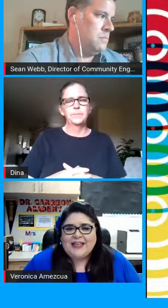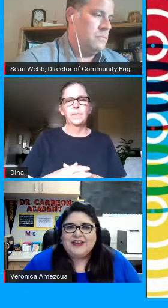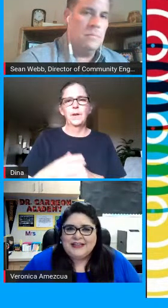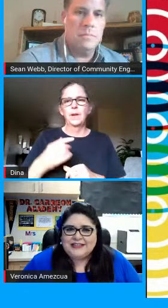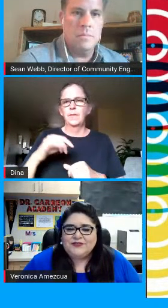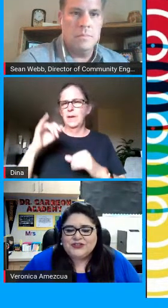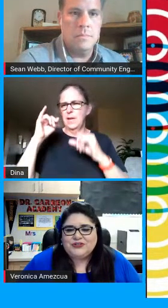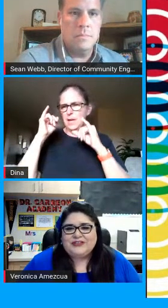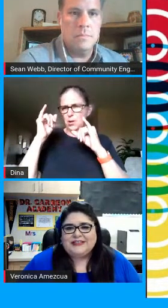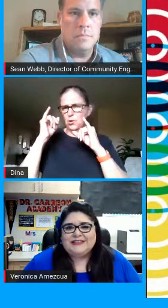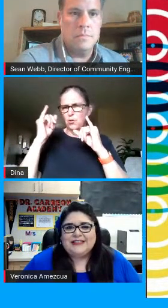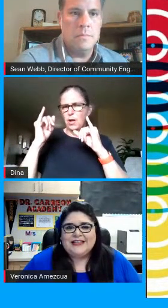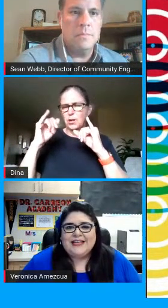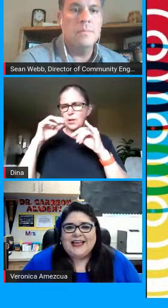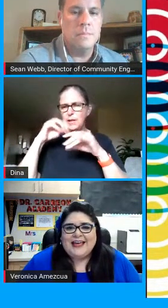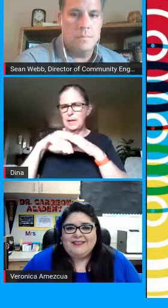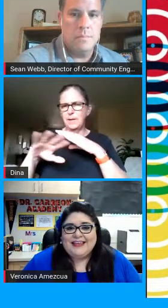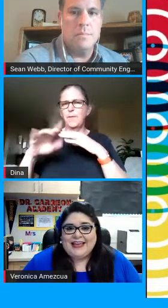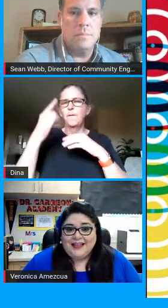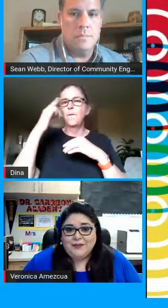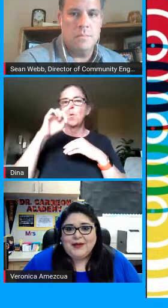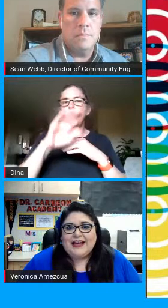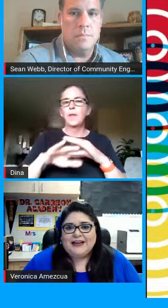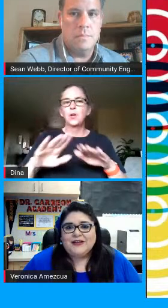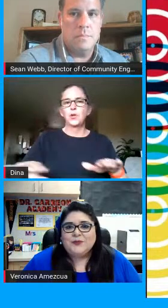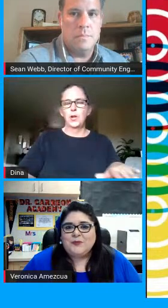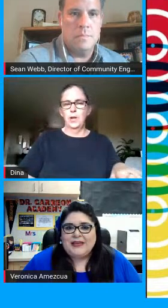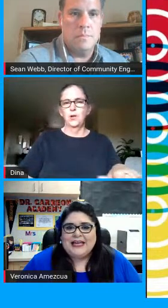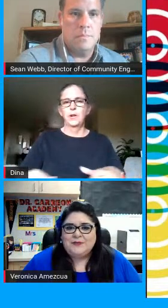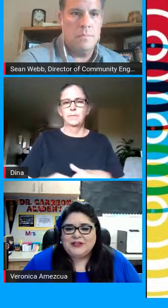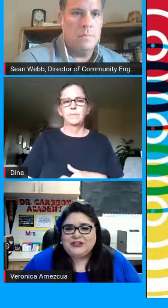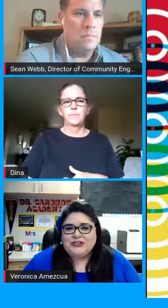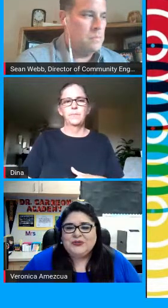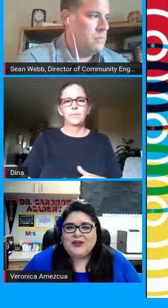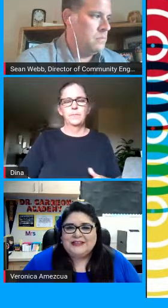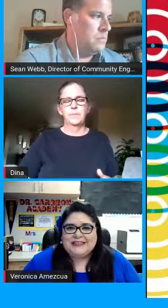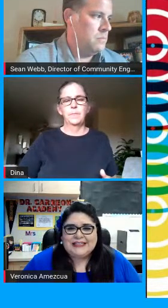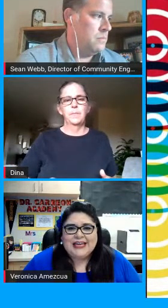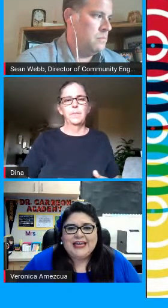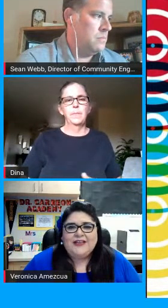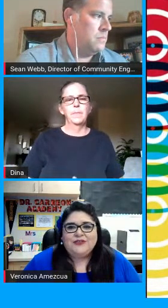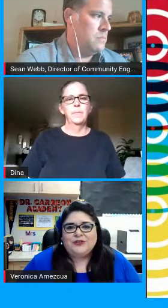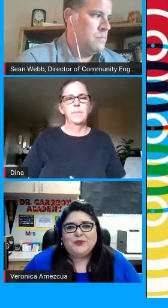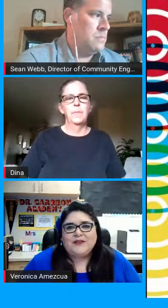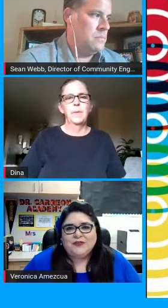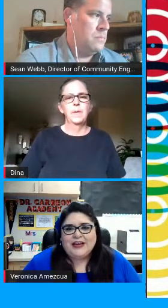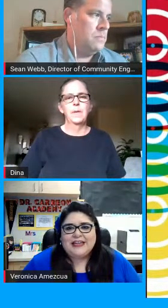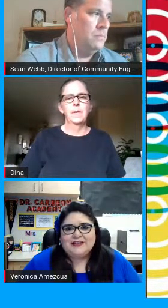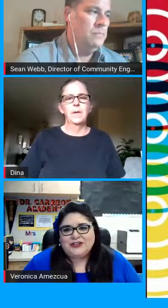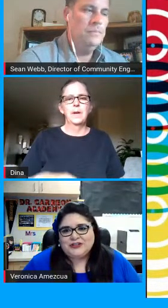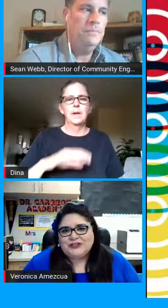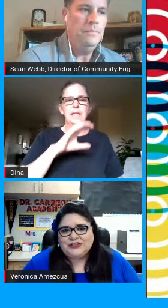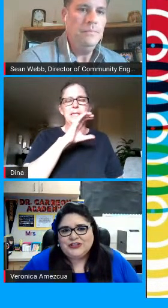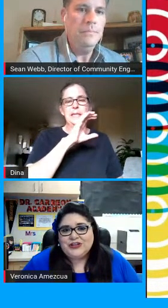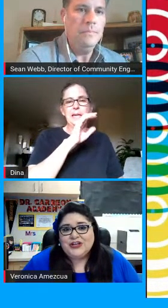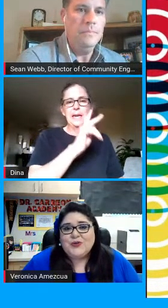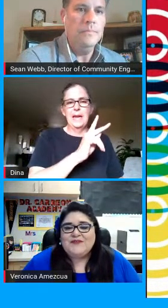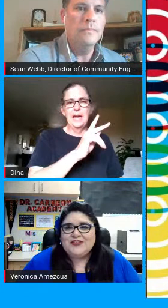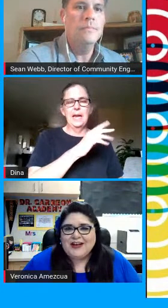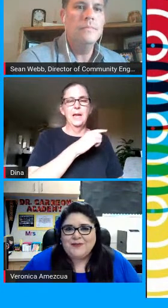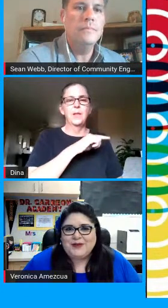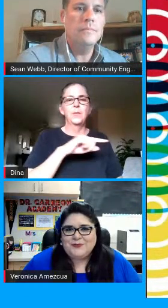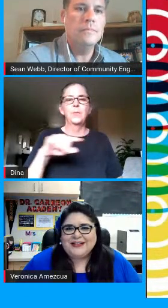and the needs of the students the elpac will be administered to all tk through 12th grade english learners